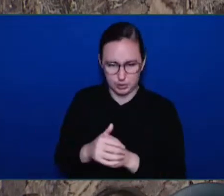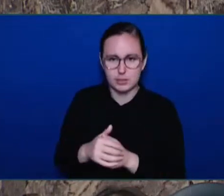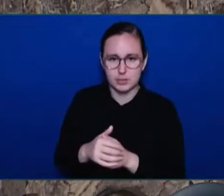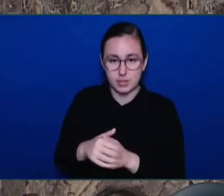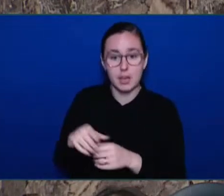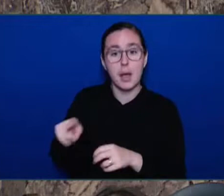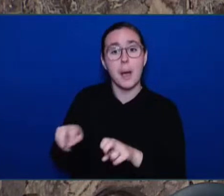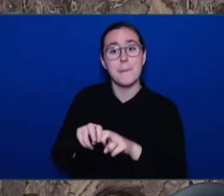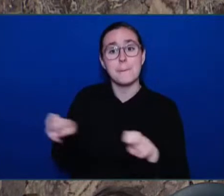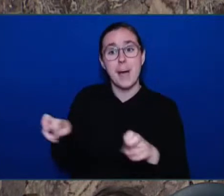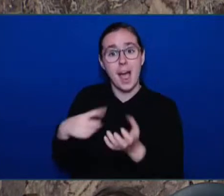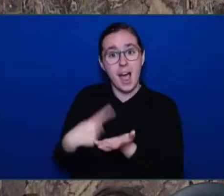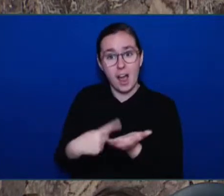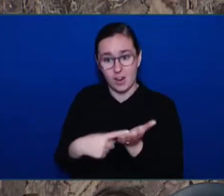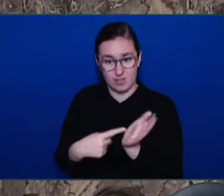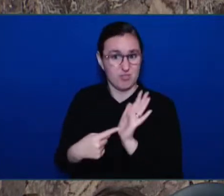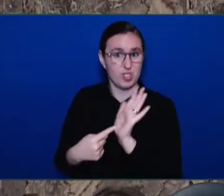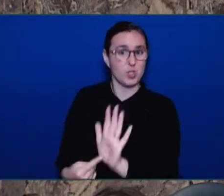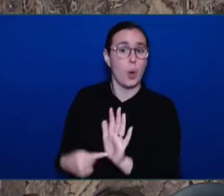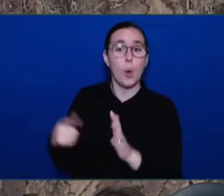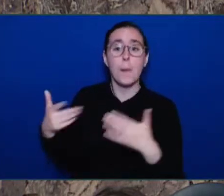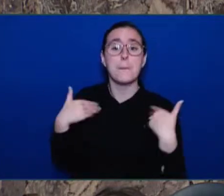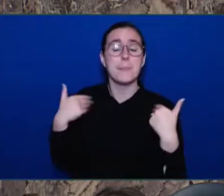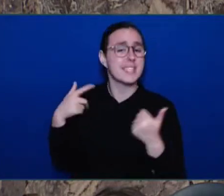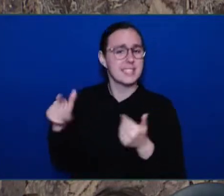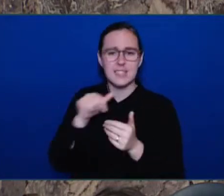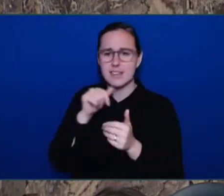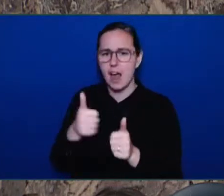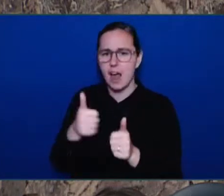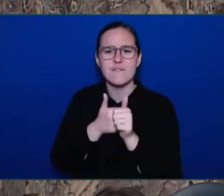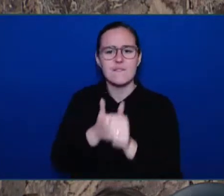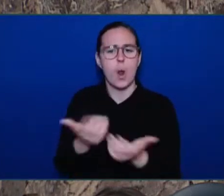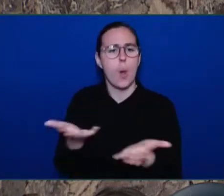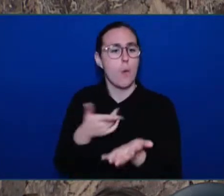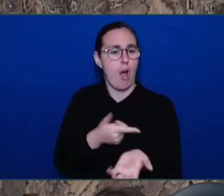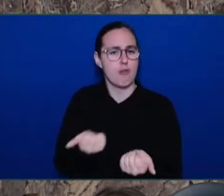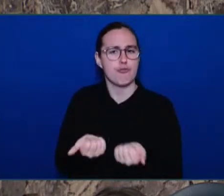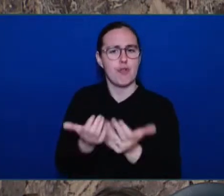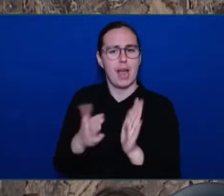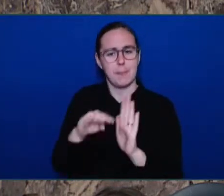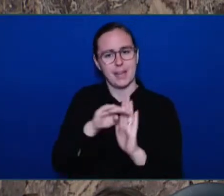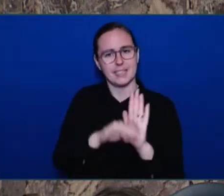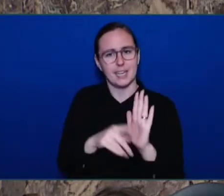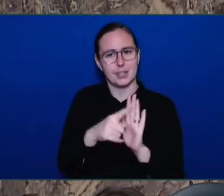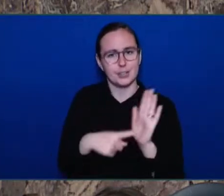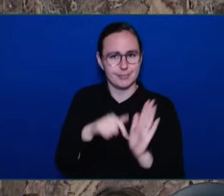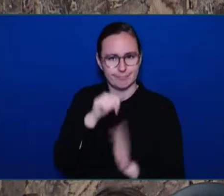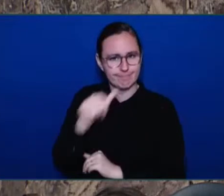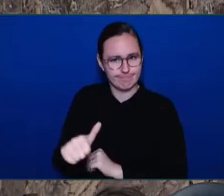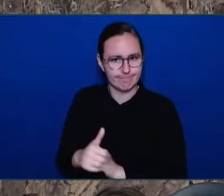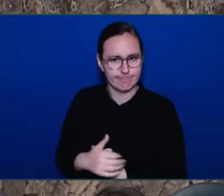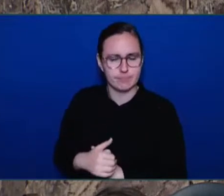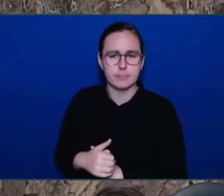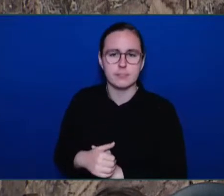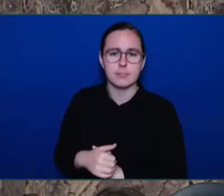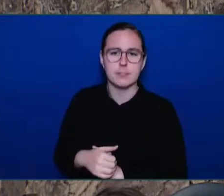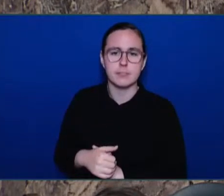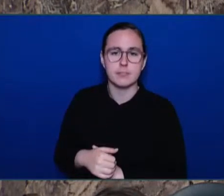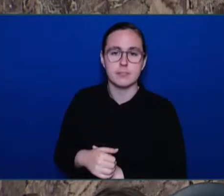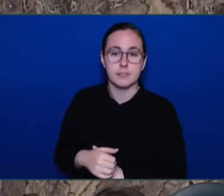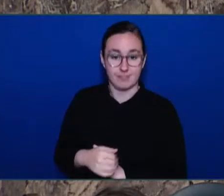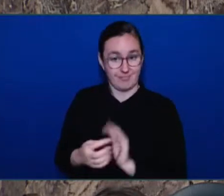she has given absolutely no faith or directions that this government accepts the 23 recommendations put forward.